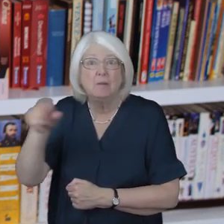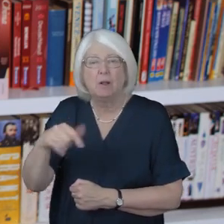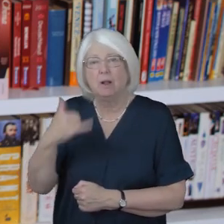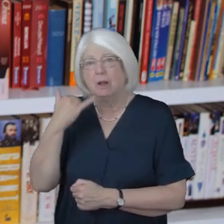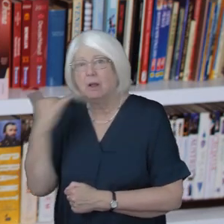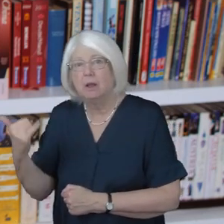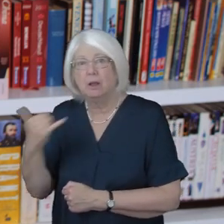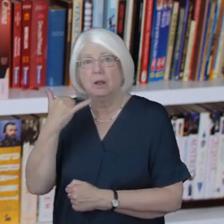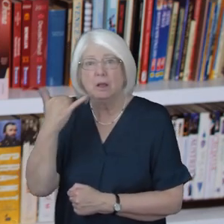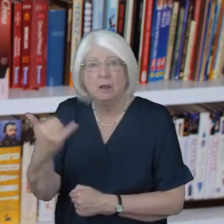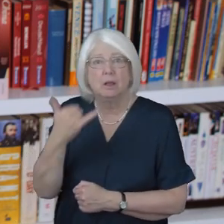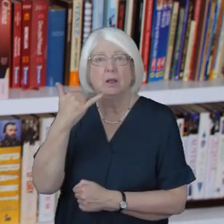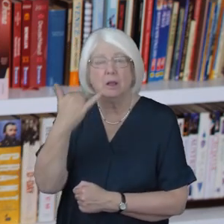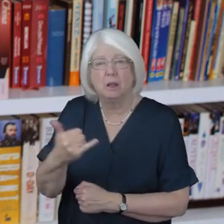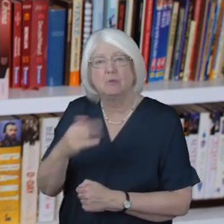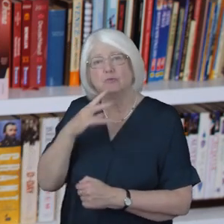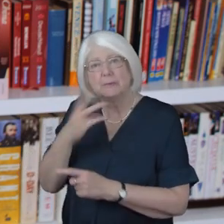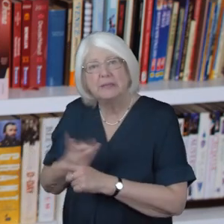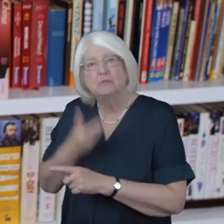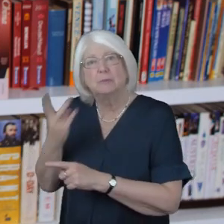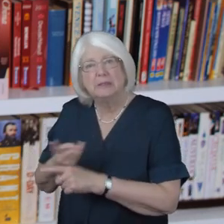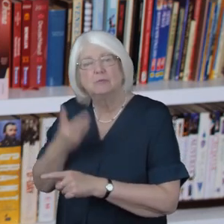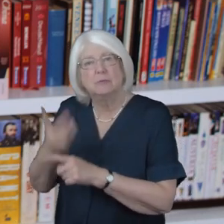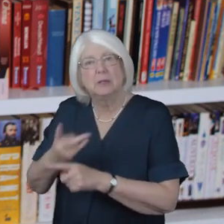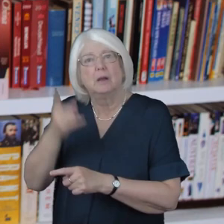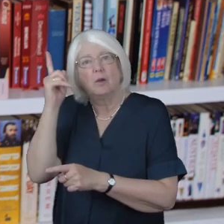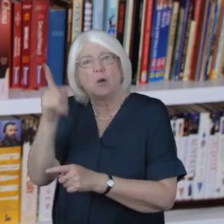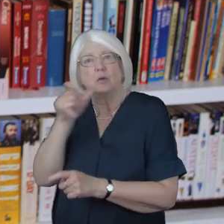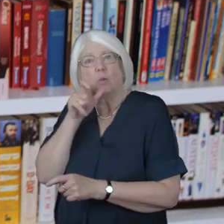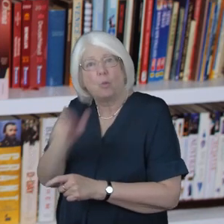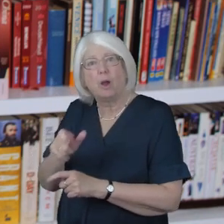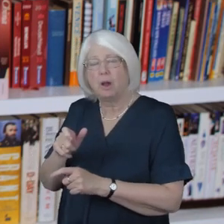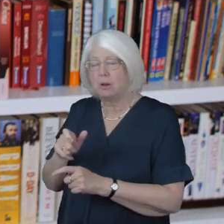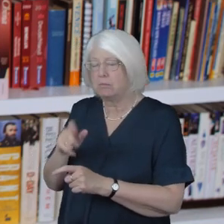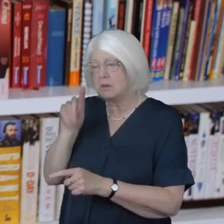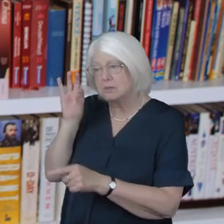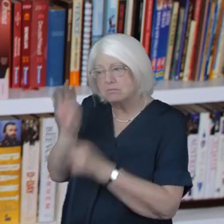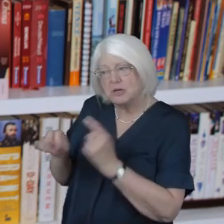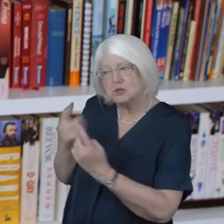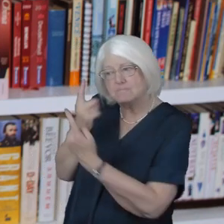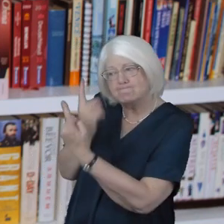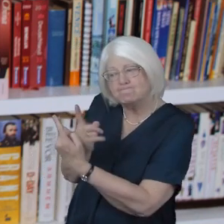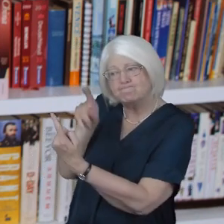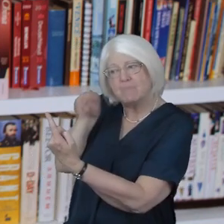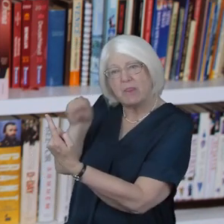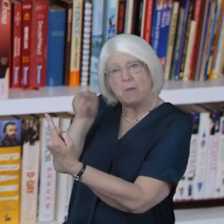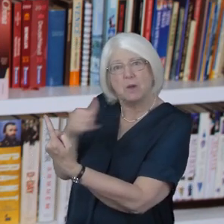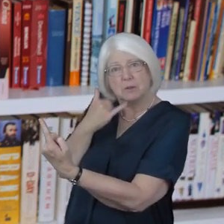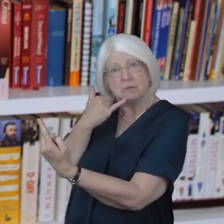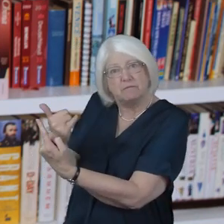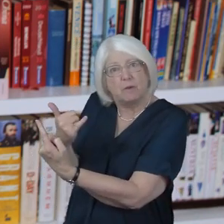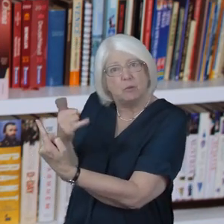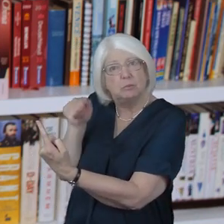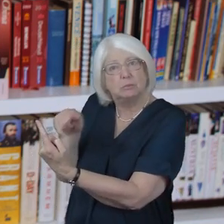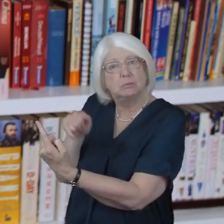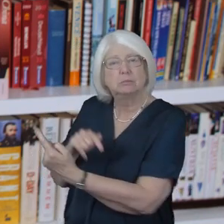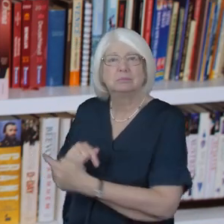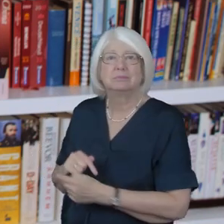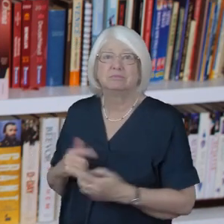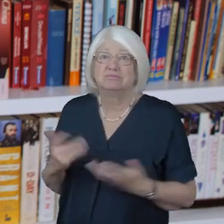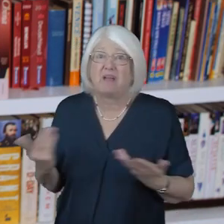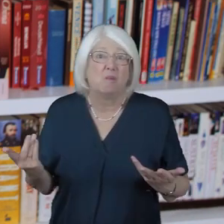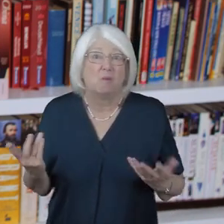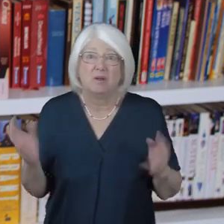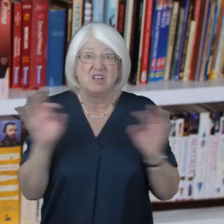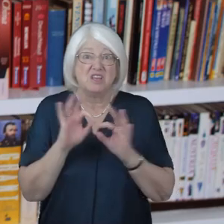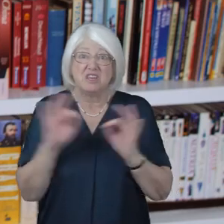repeating God's word and making it special unique to that person on that day otherwise they wouldn't have had